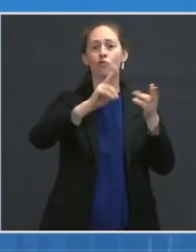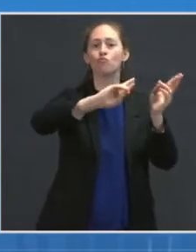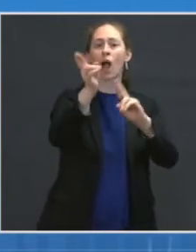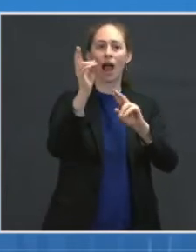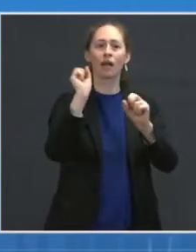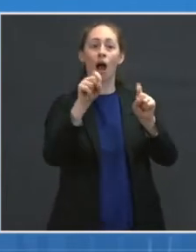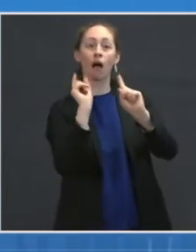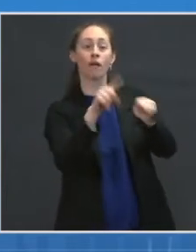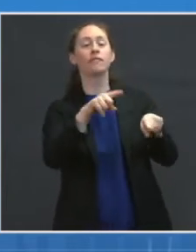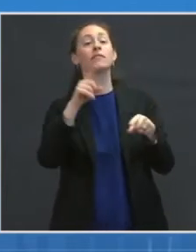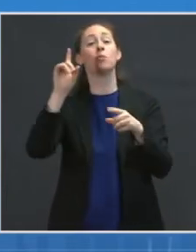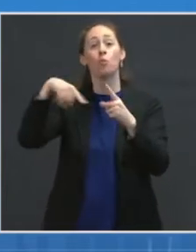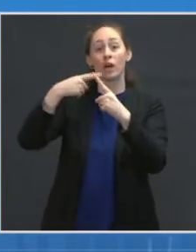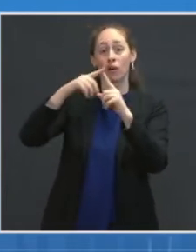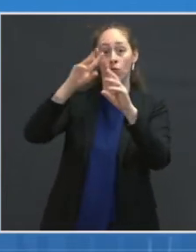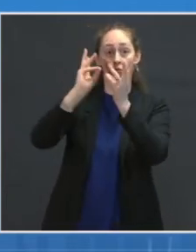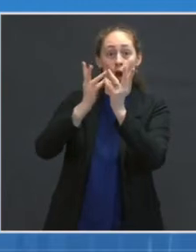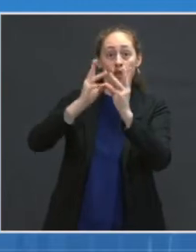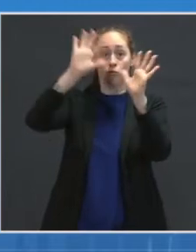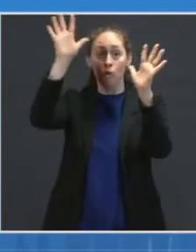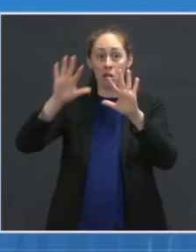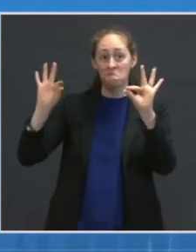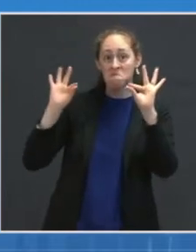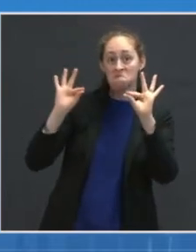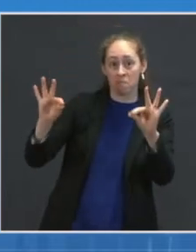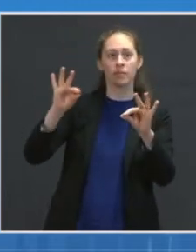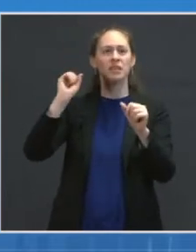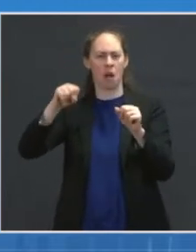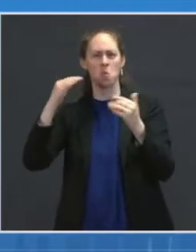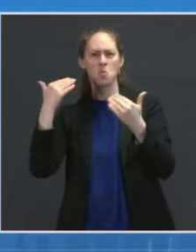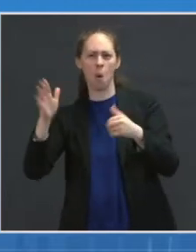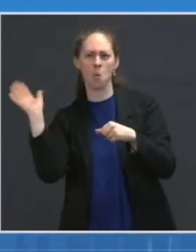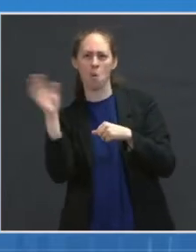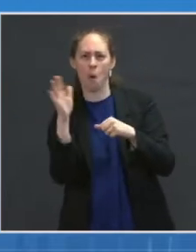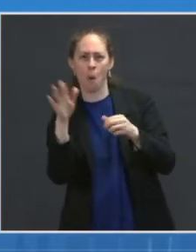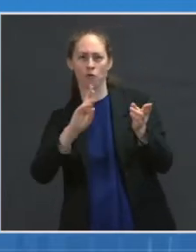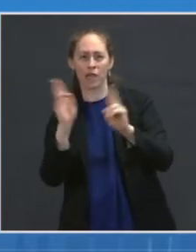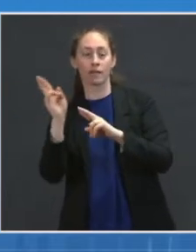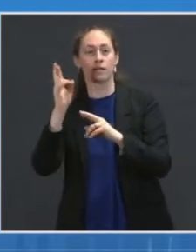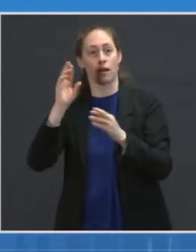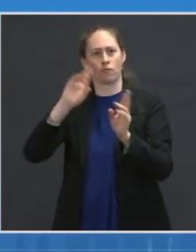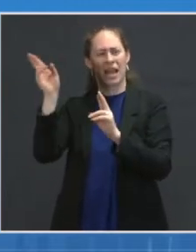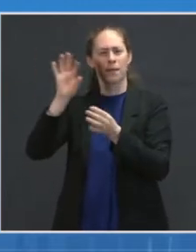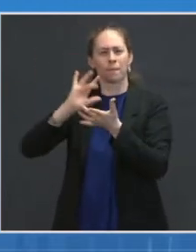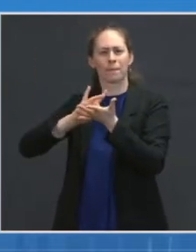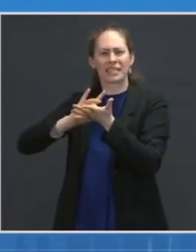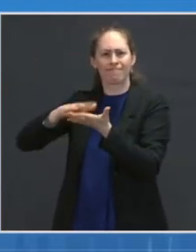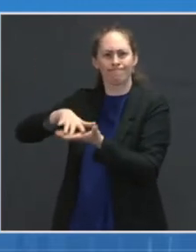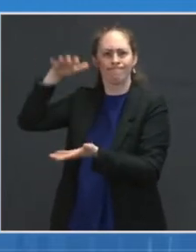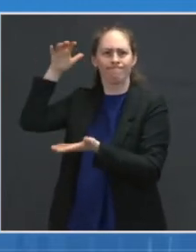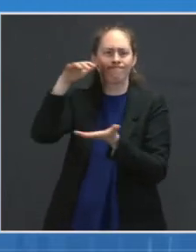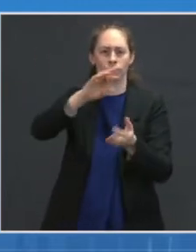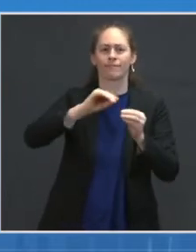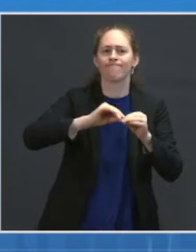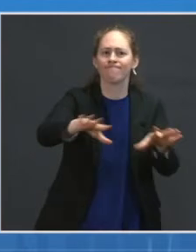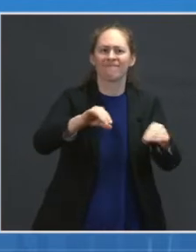we are pushing ahead with plans to get more vaccines to more places to get more Americans vaccinated.